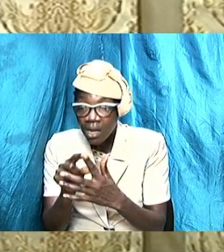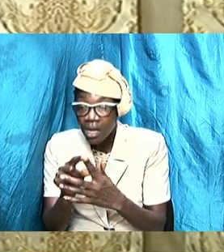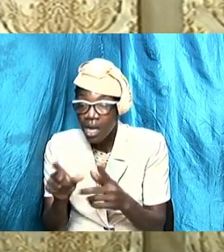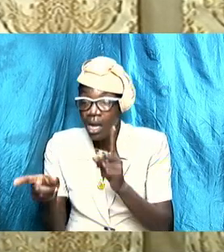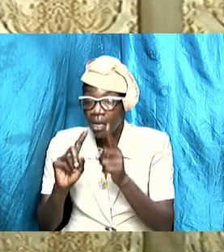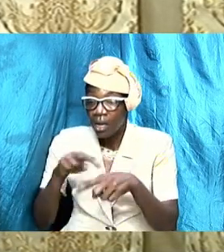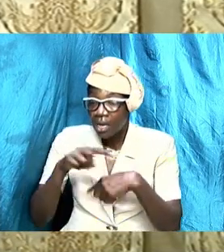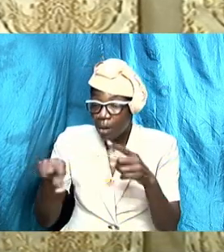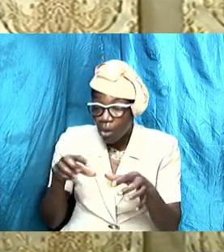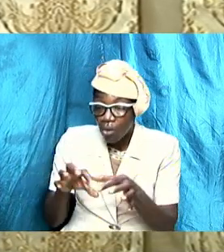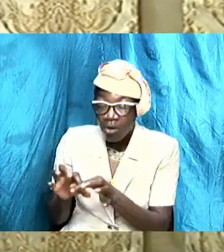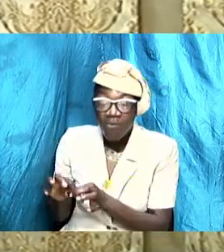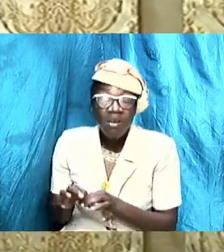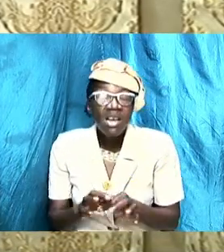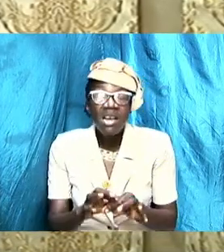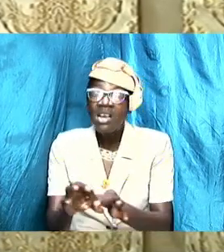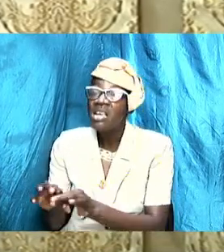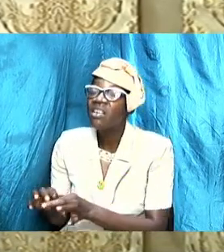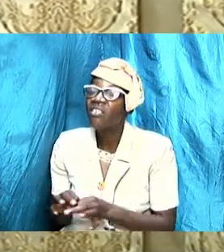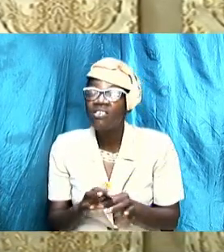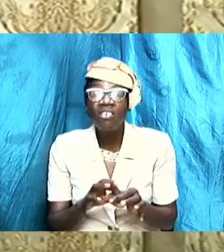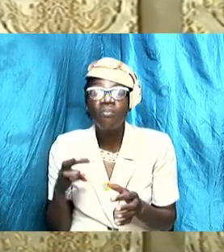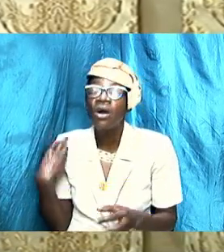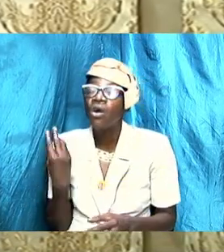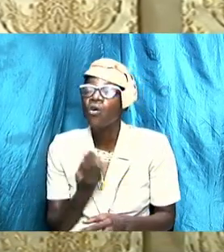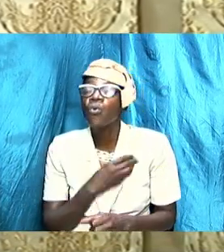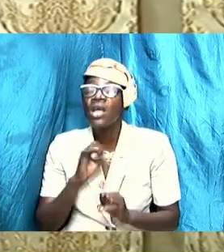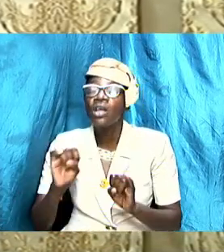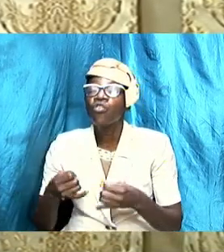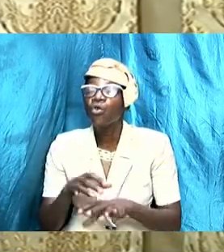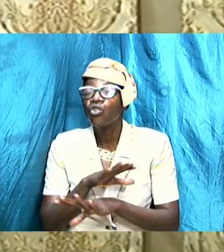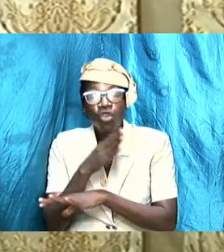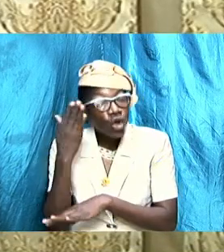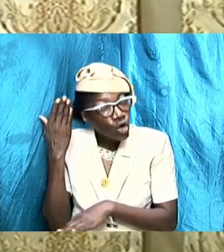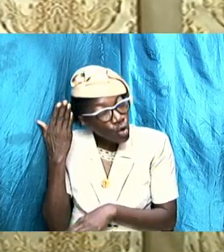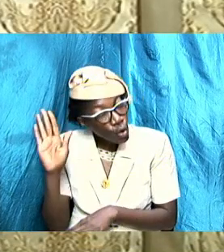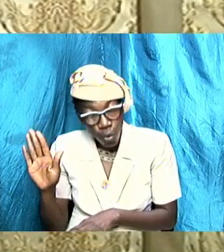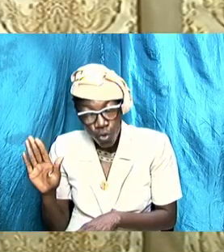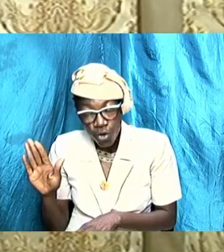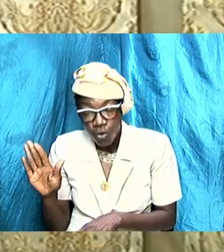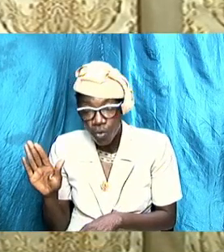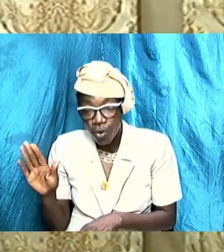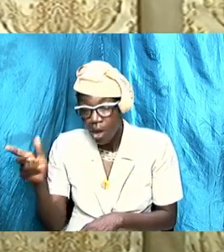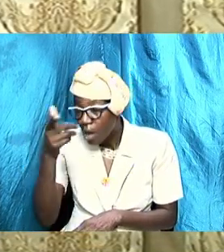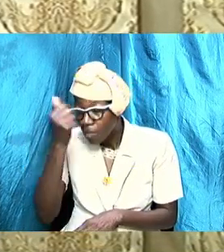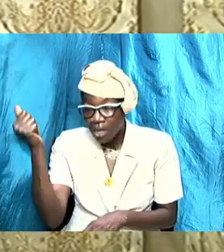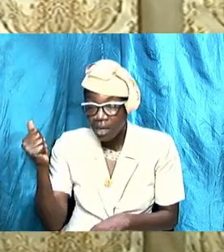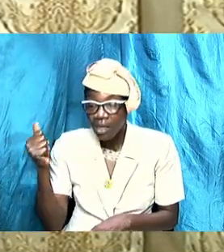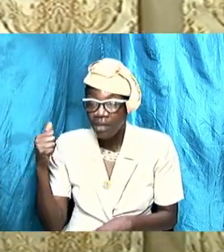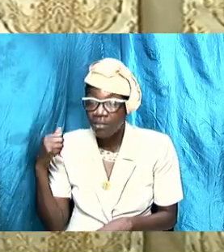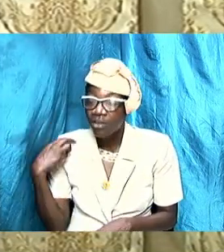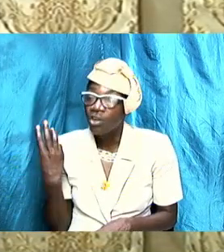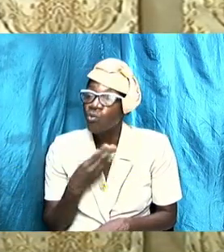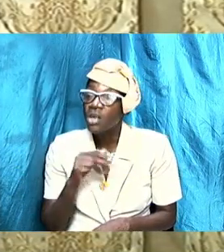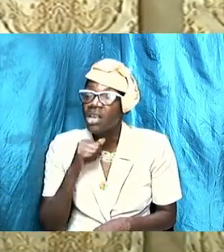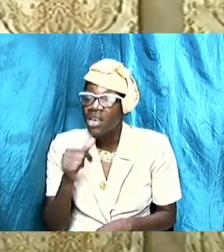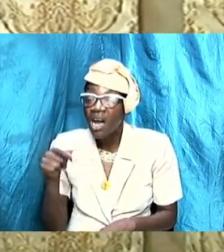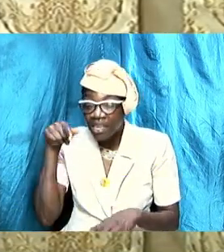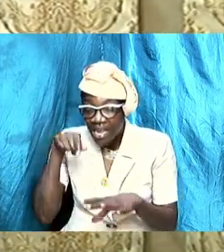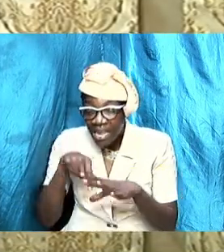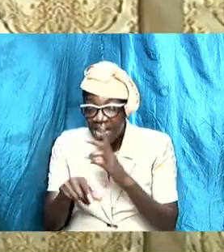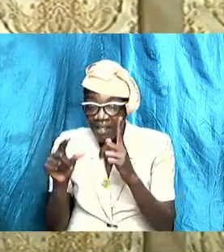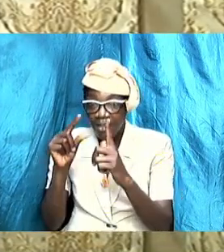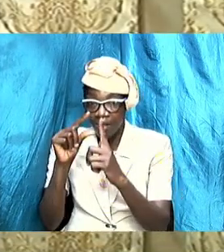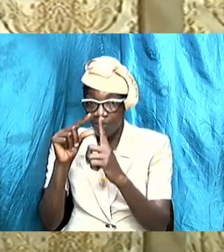relationship, we just do not know because we are not into the